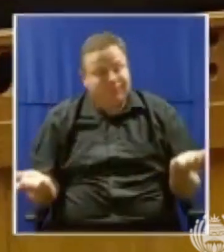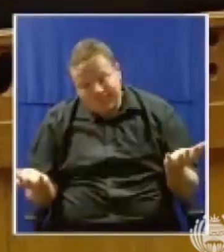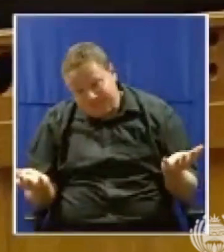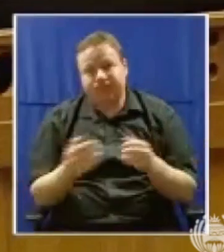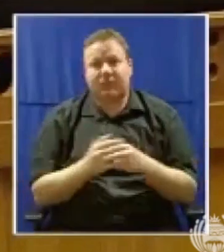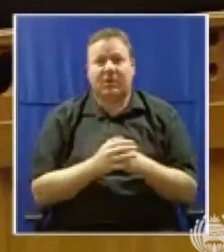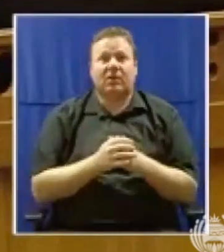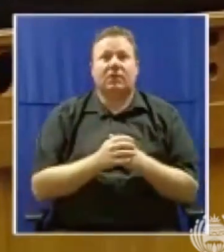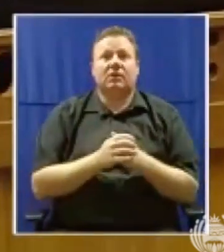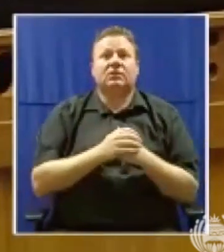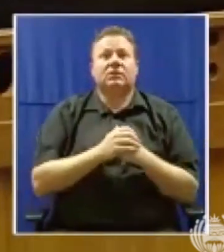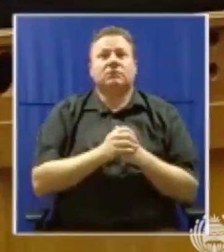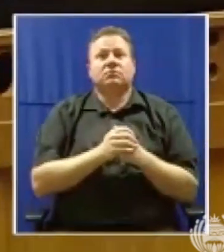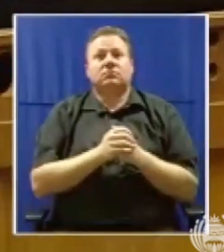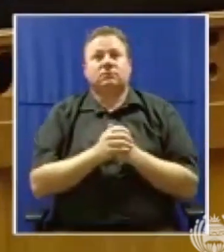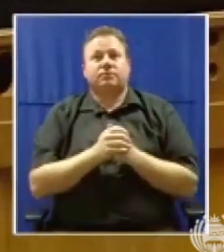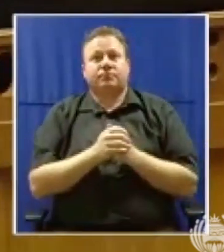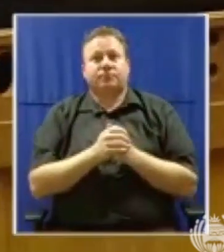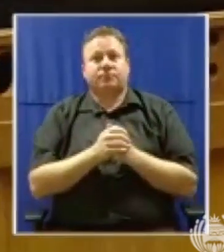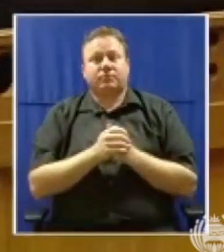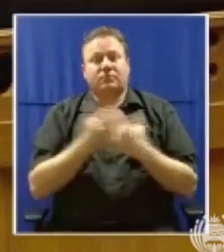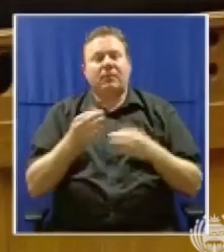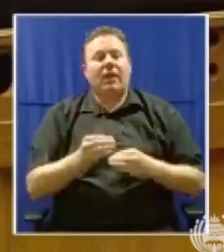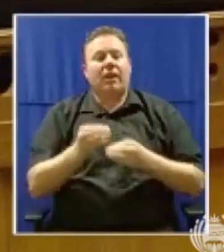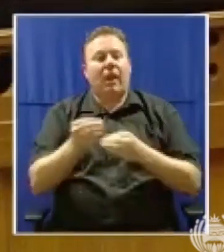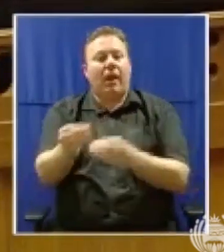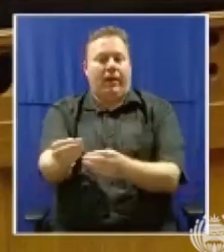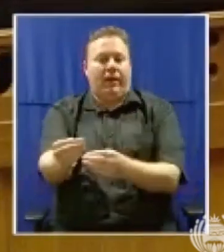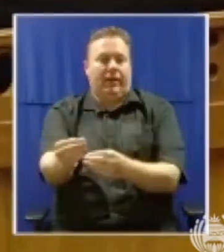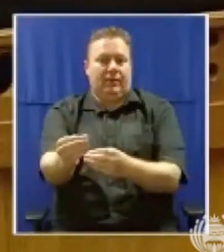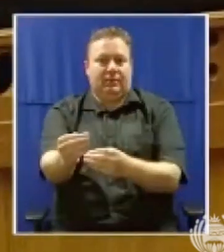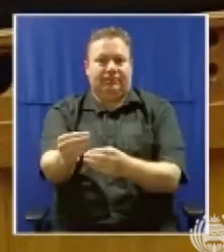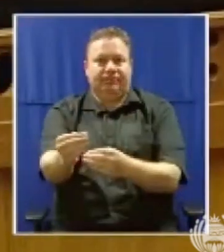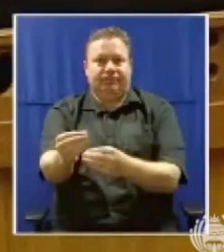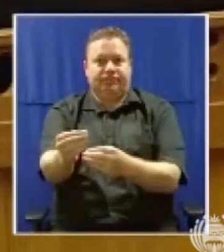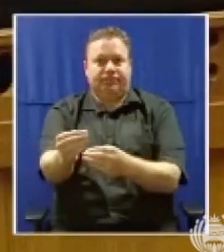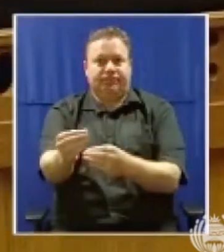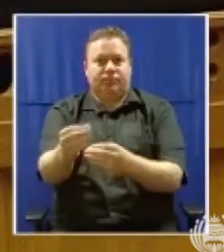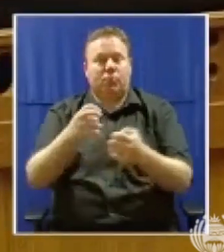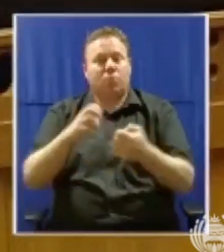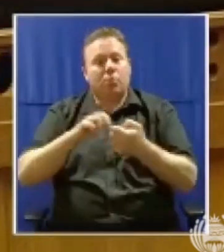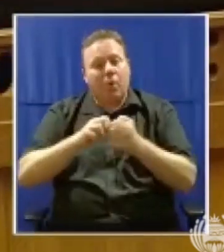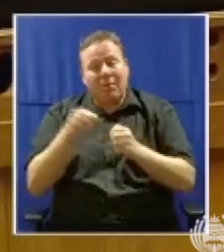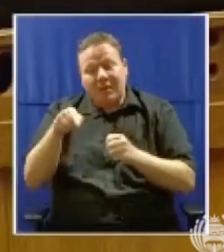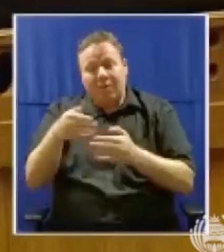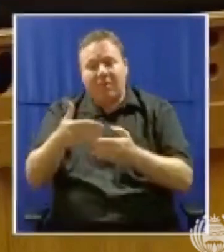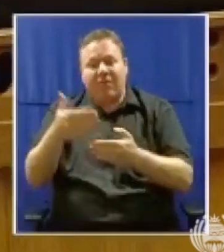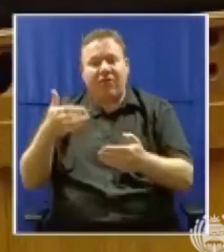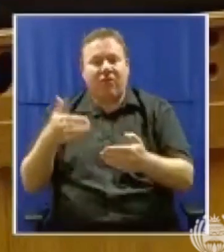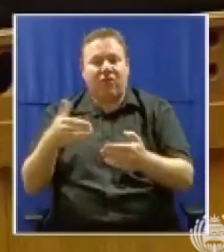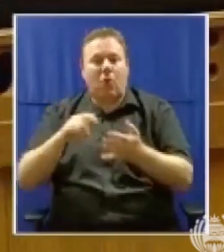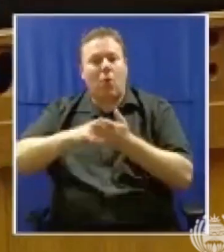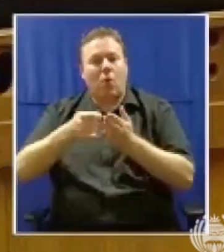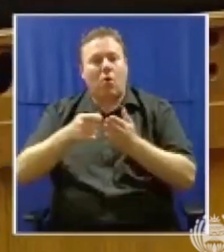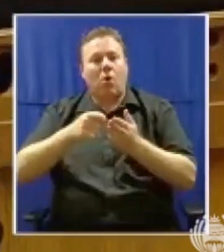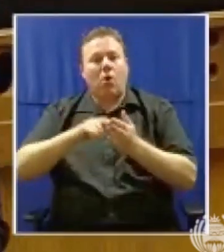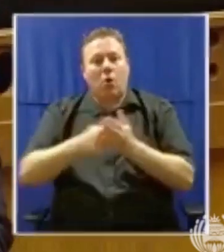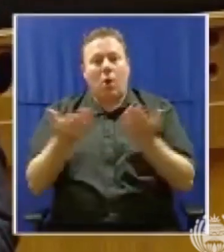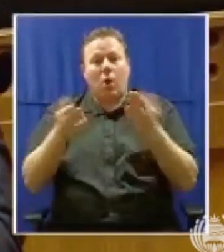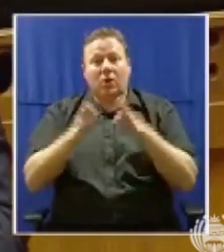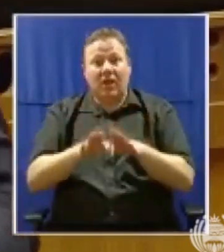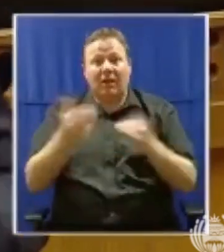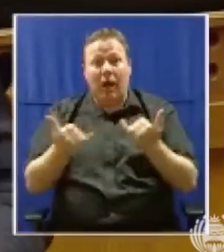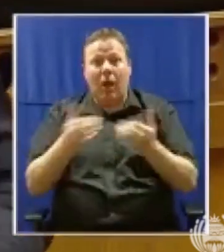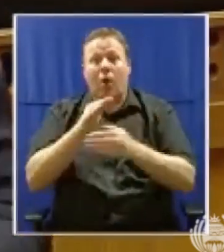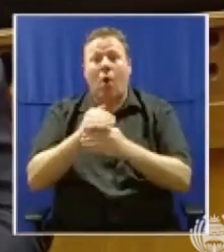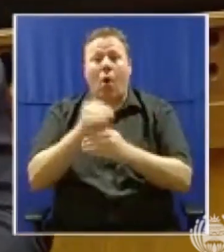Now, the consequences of this delay, Mr. President, were clear before lockdown. And they are even clearer, terrifyingly so now, after lockdown.